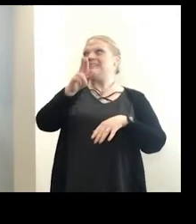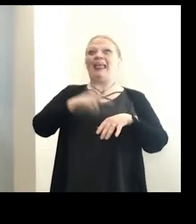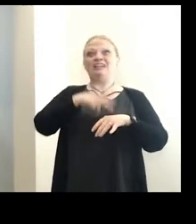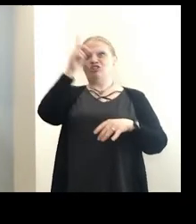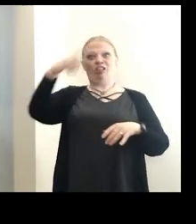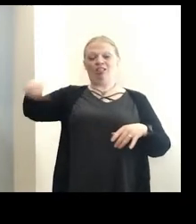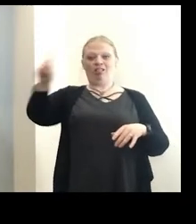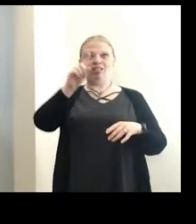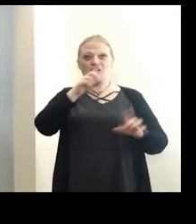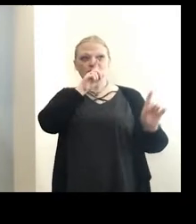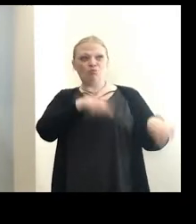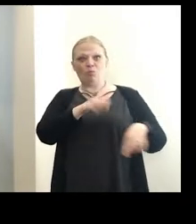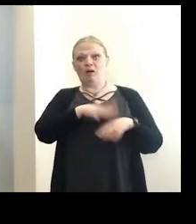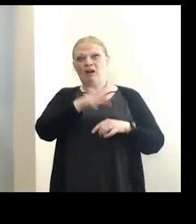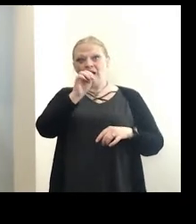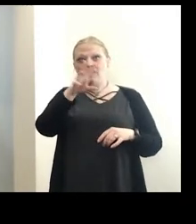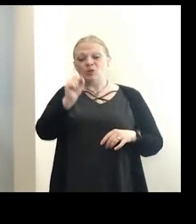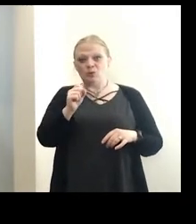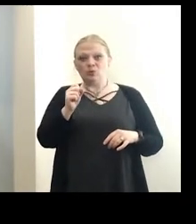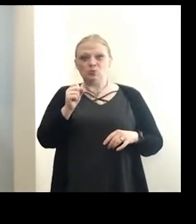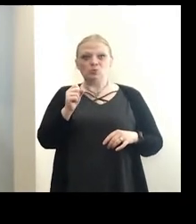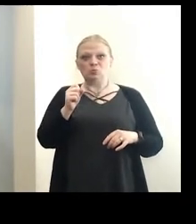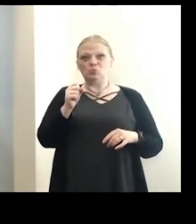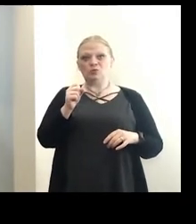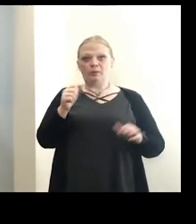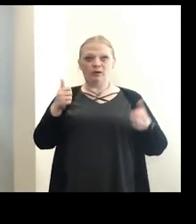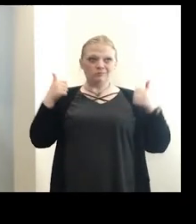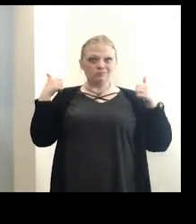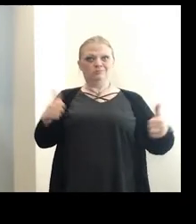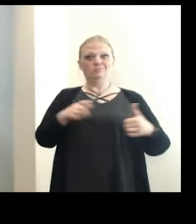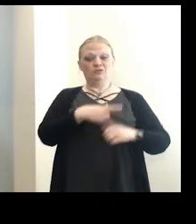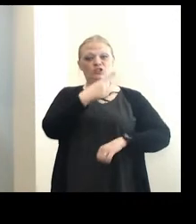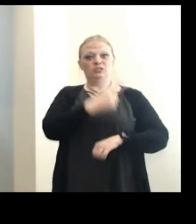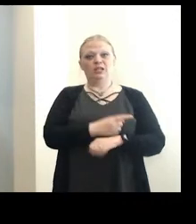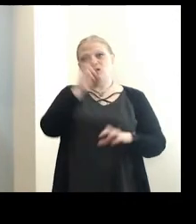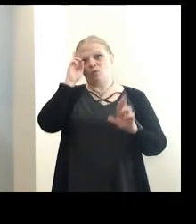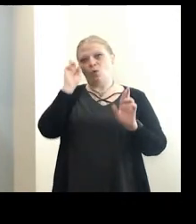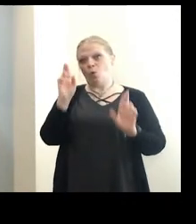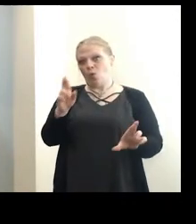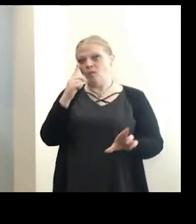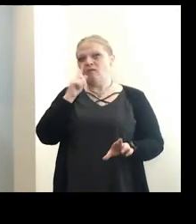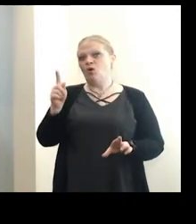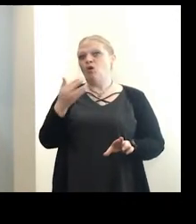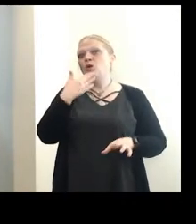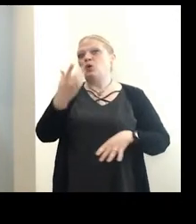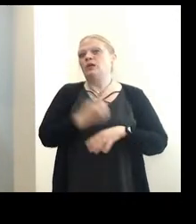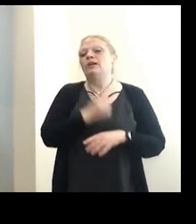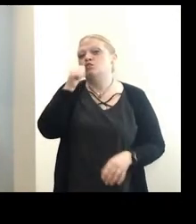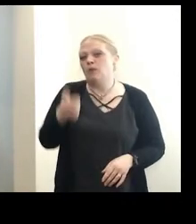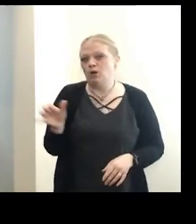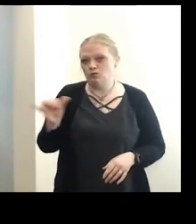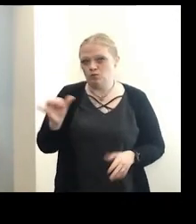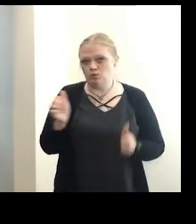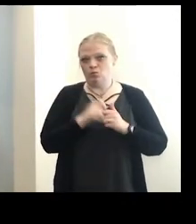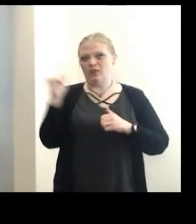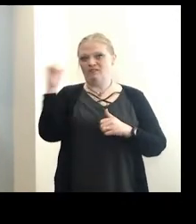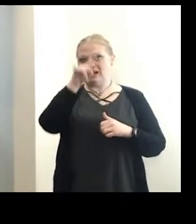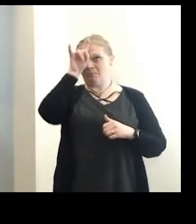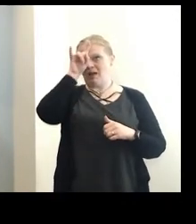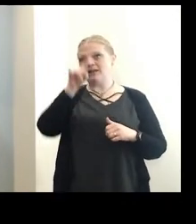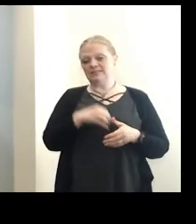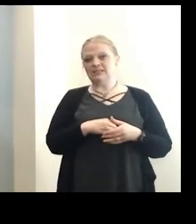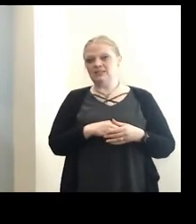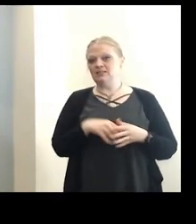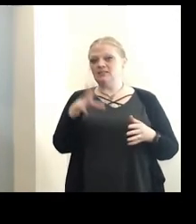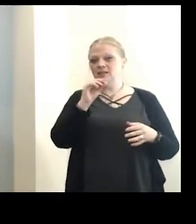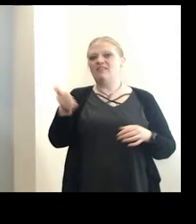reported on nationally on how good the first day was. And we're certainly hoping for another great day tomorrow with the flying bison, as